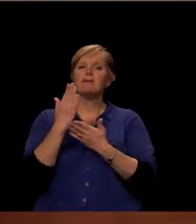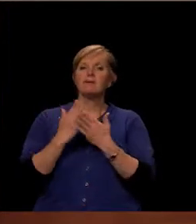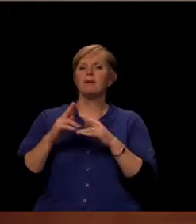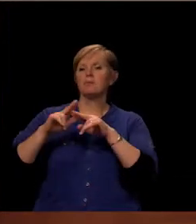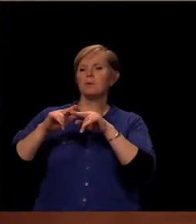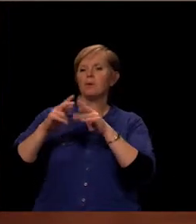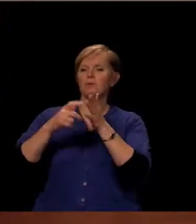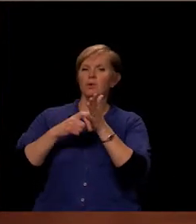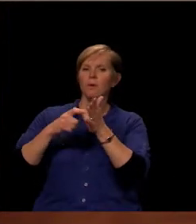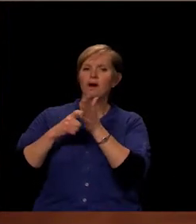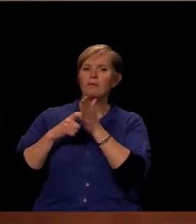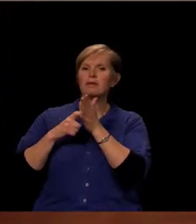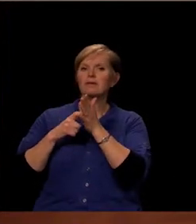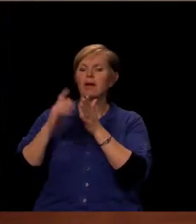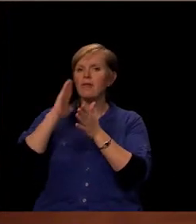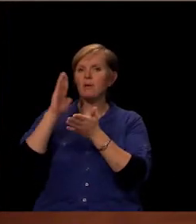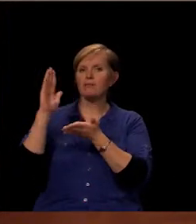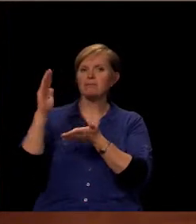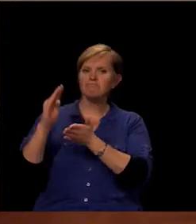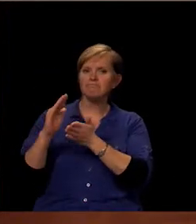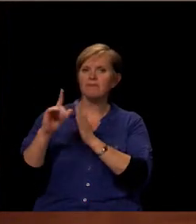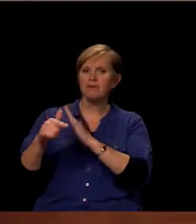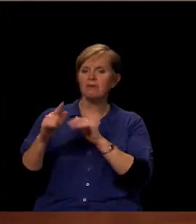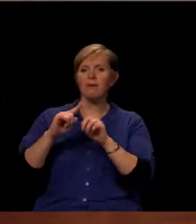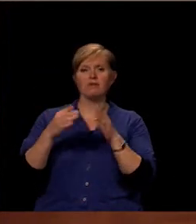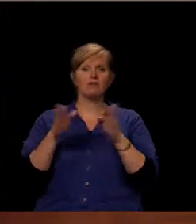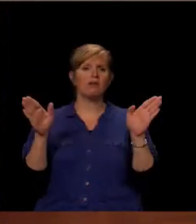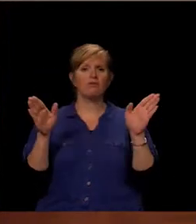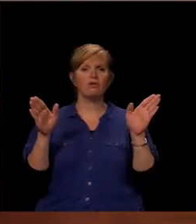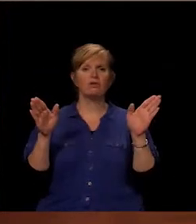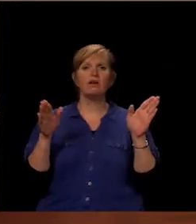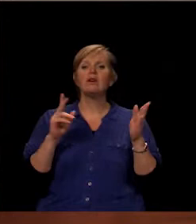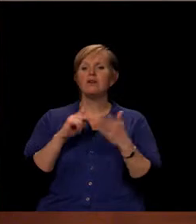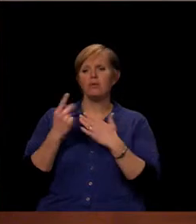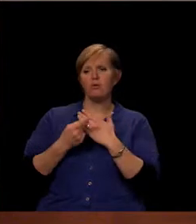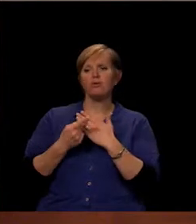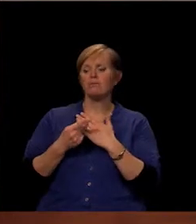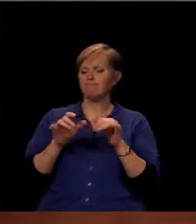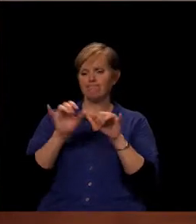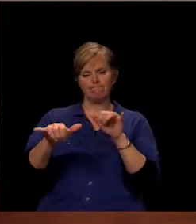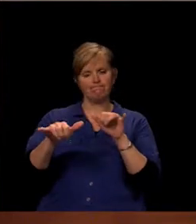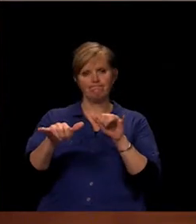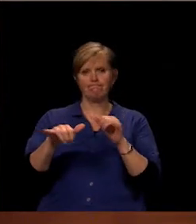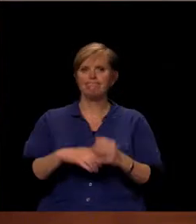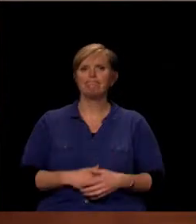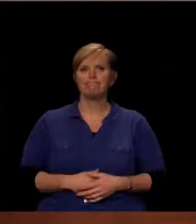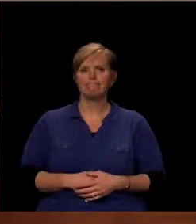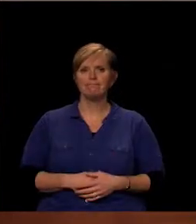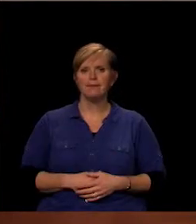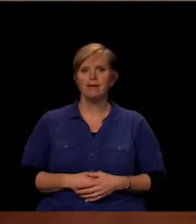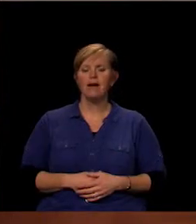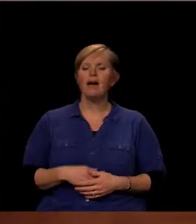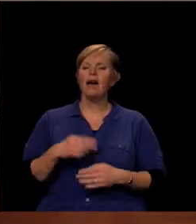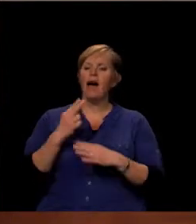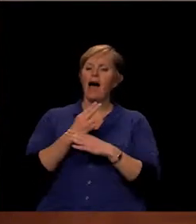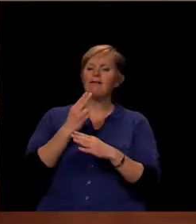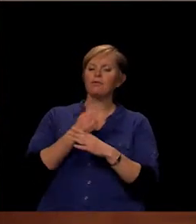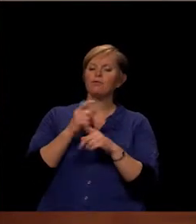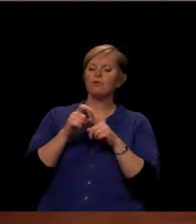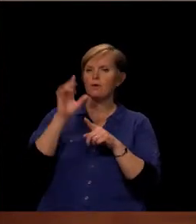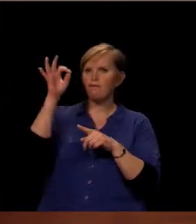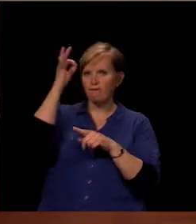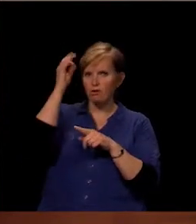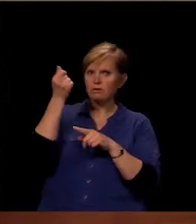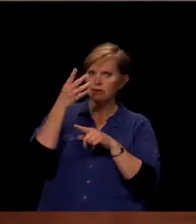that will be lessened eventually, but in general, the program is here to stay. I've used the word federal several times